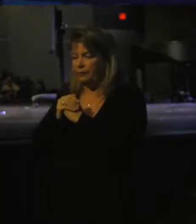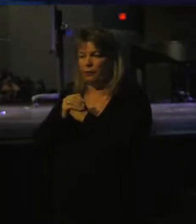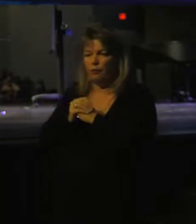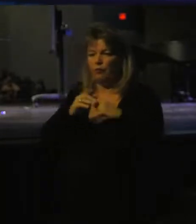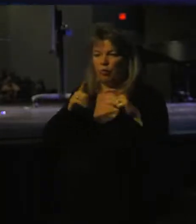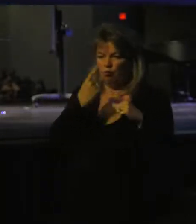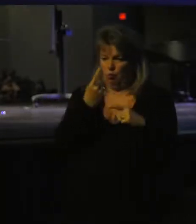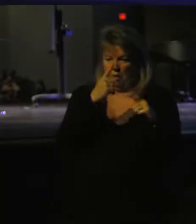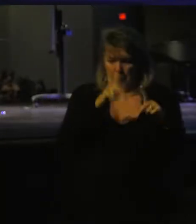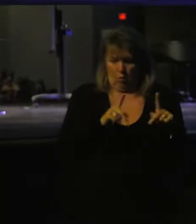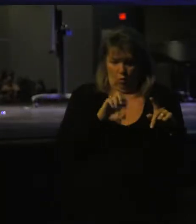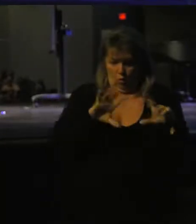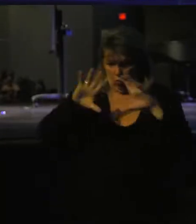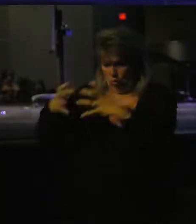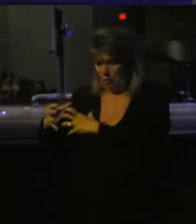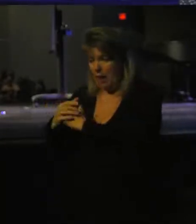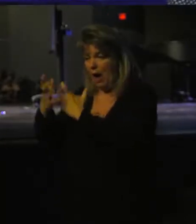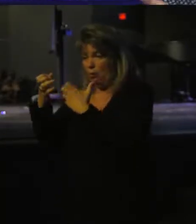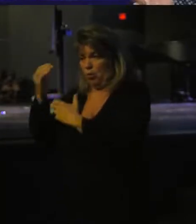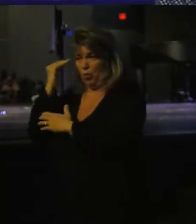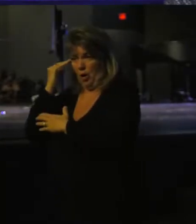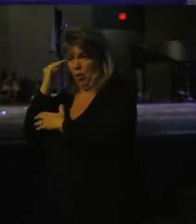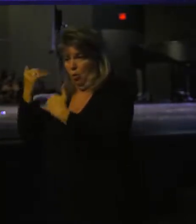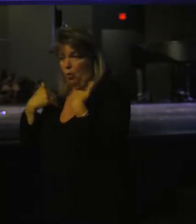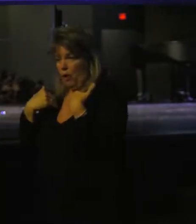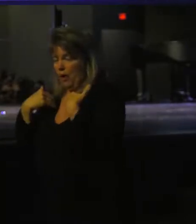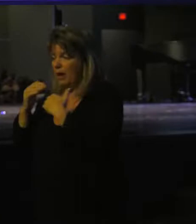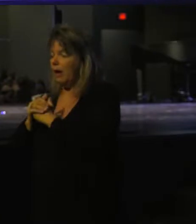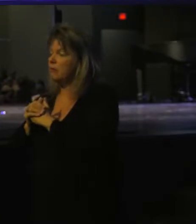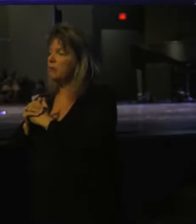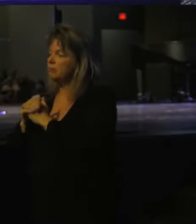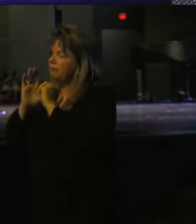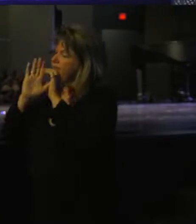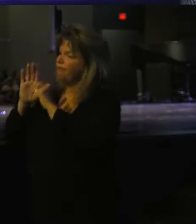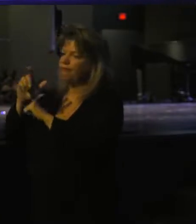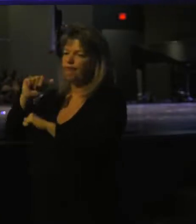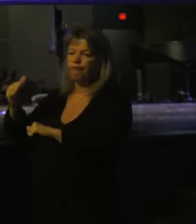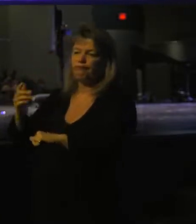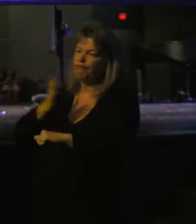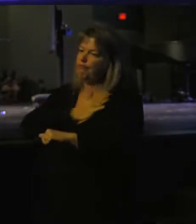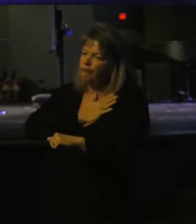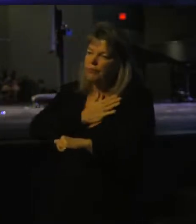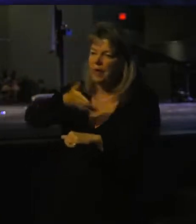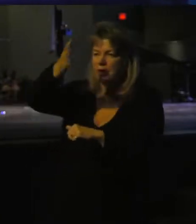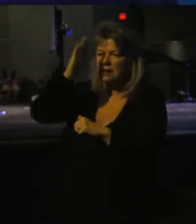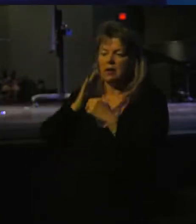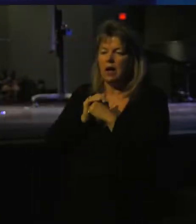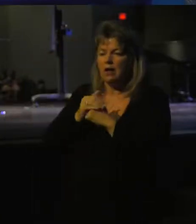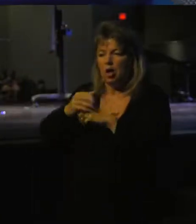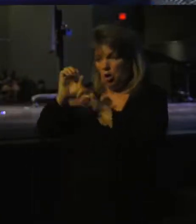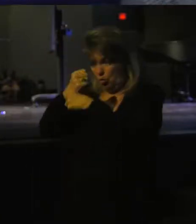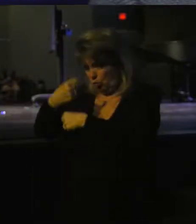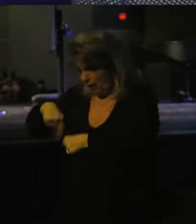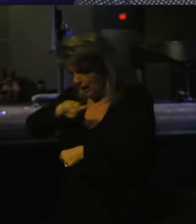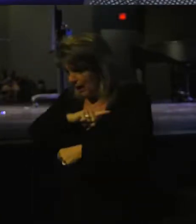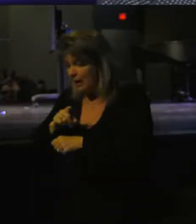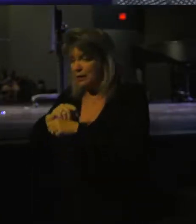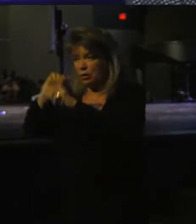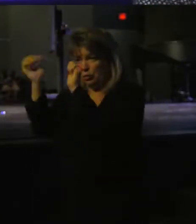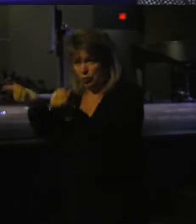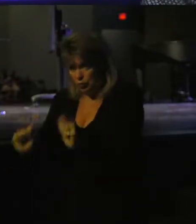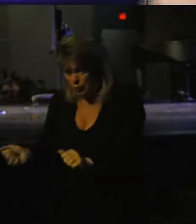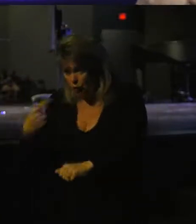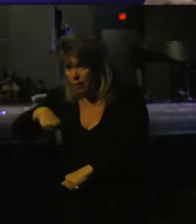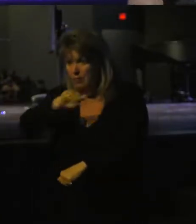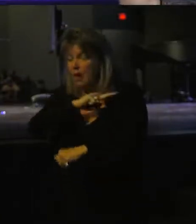group. Guys, I want you to know we have a gracious God. We have a God that's loving, that has created us, that has formed us,